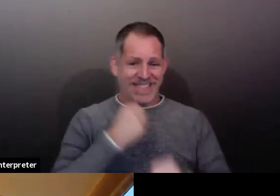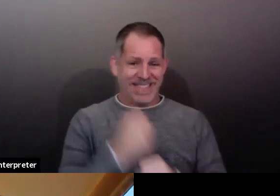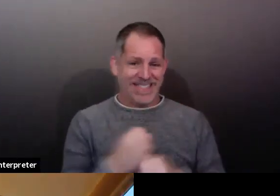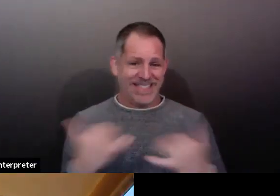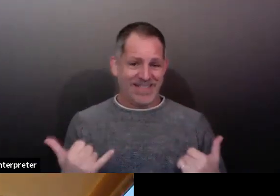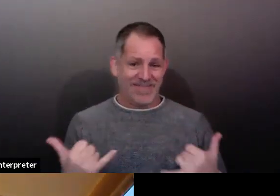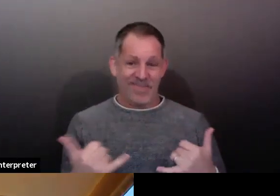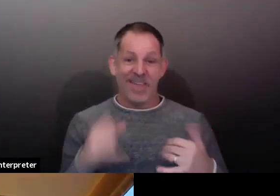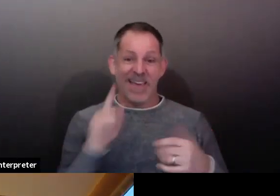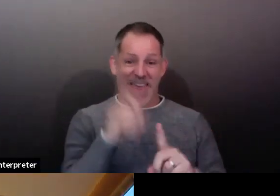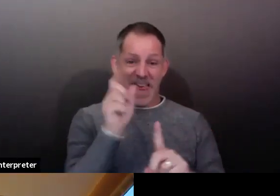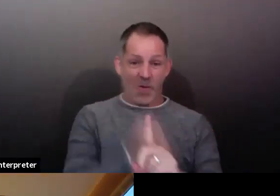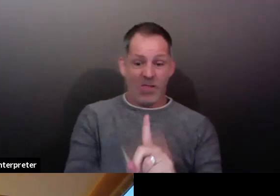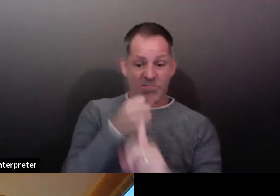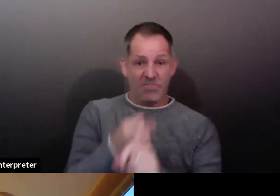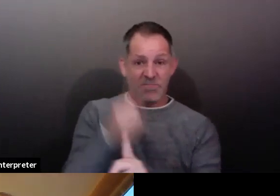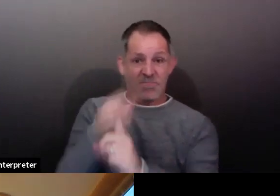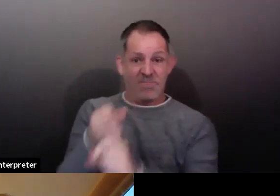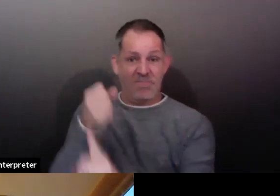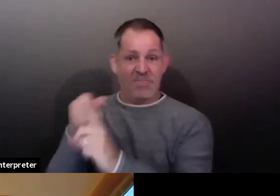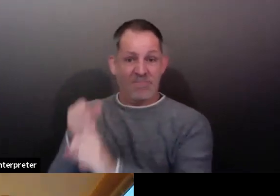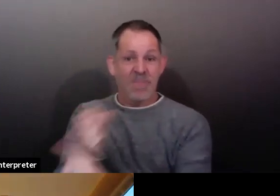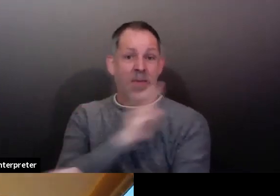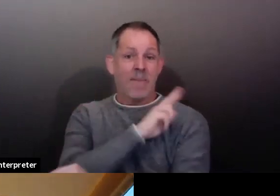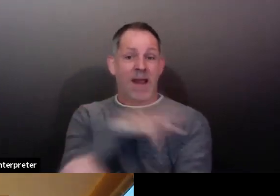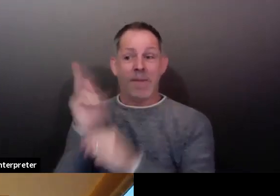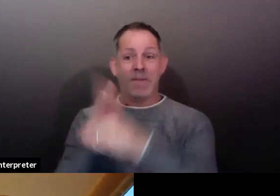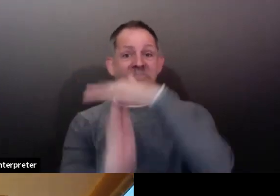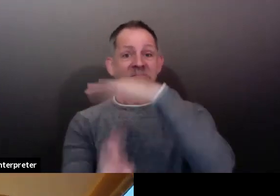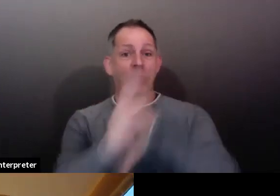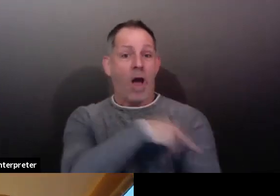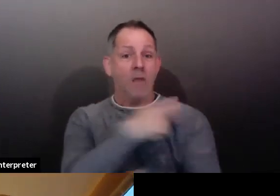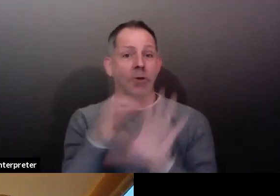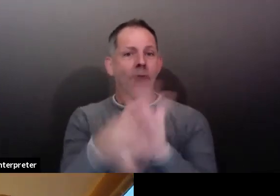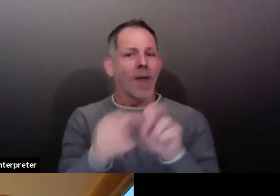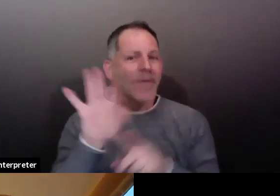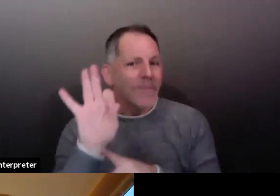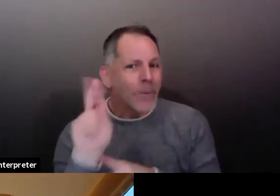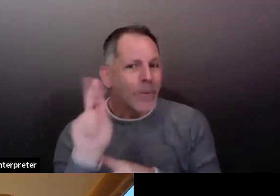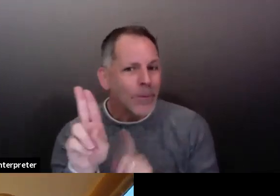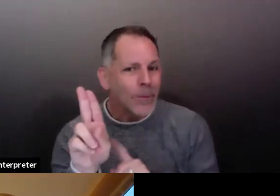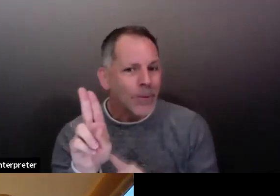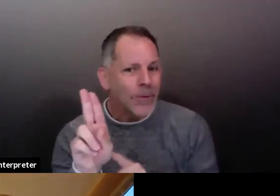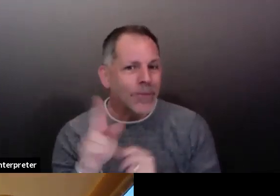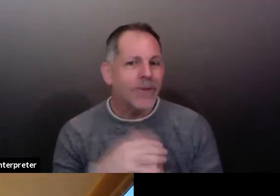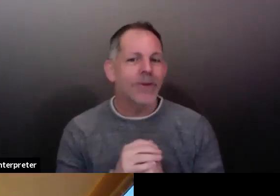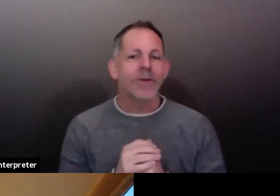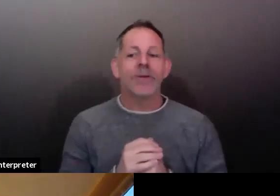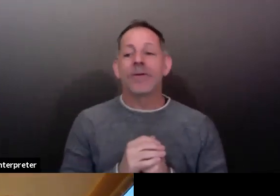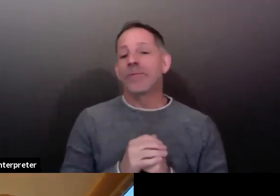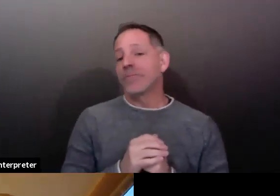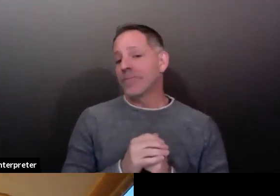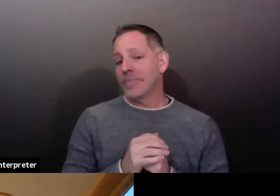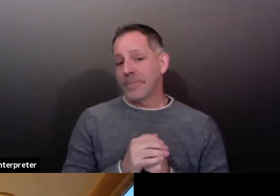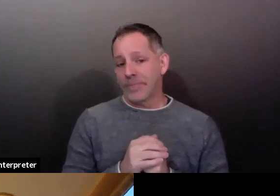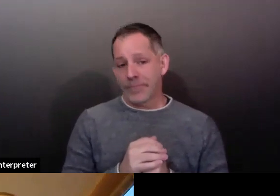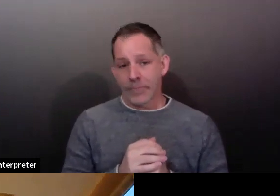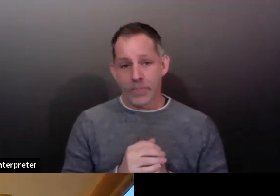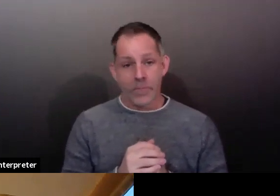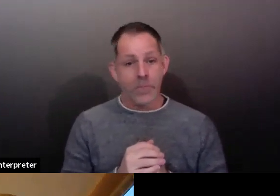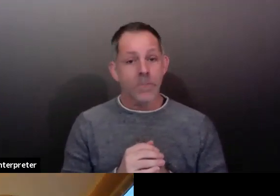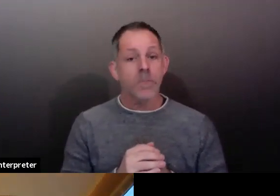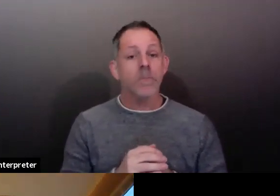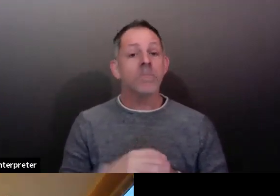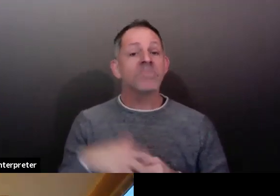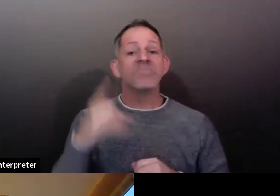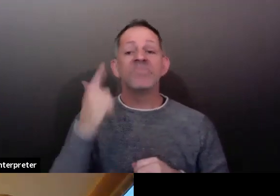suffering and death. In any average year, overall it waxes and wanes year